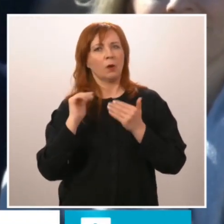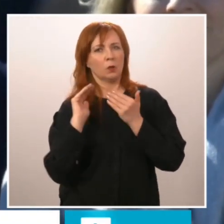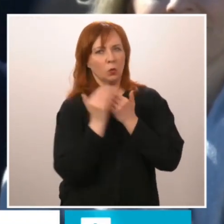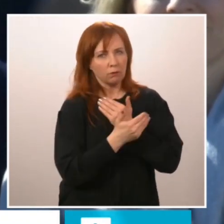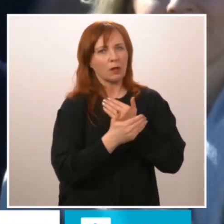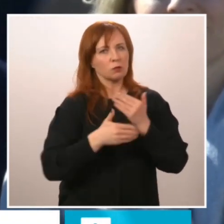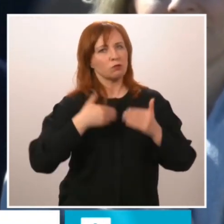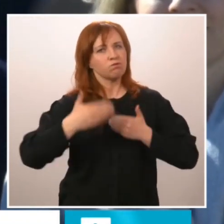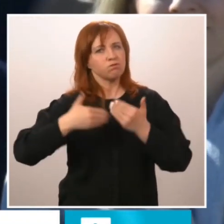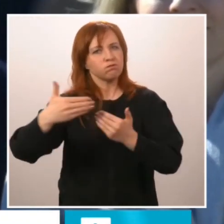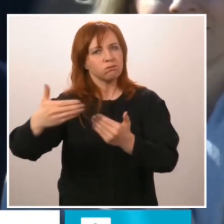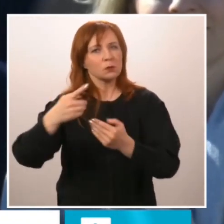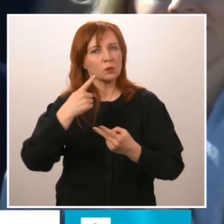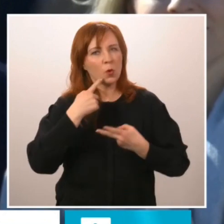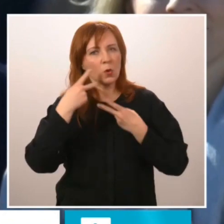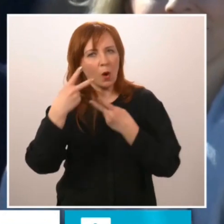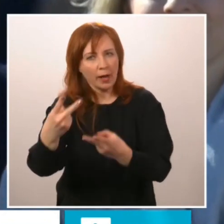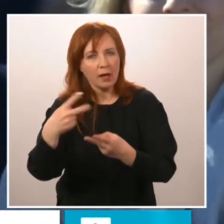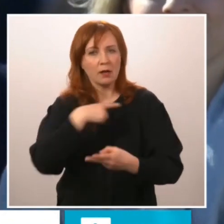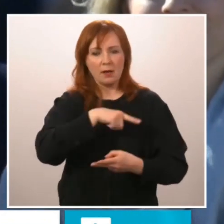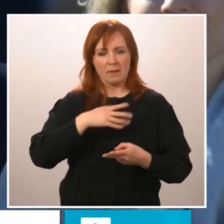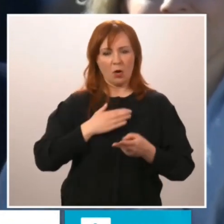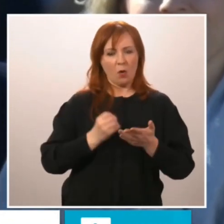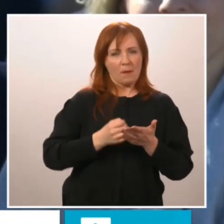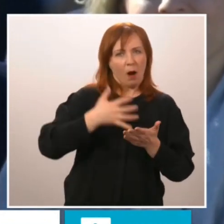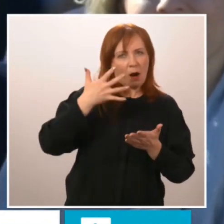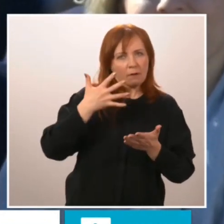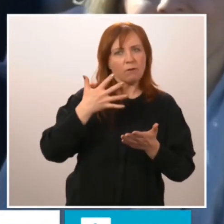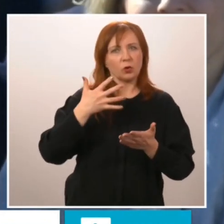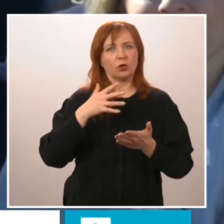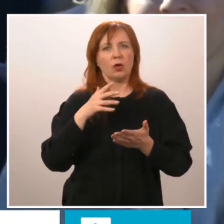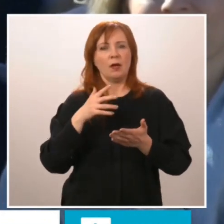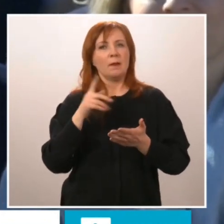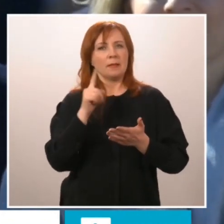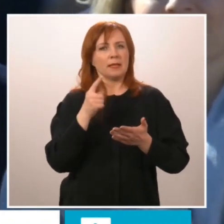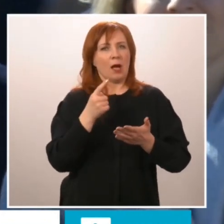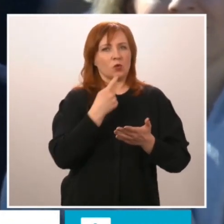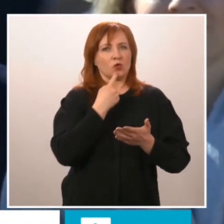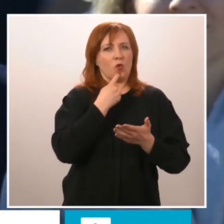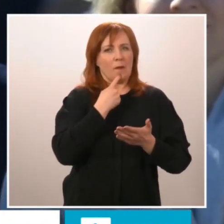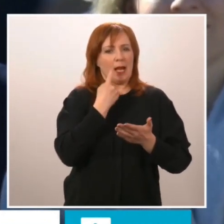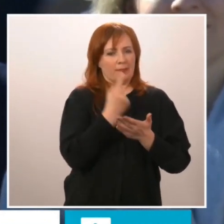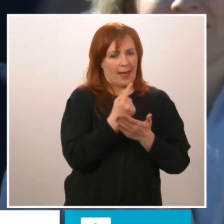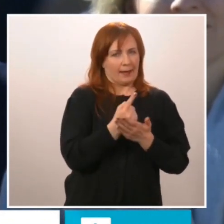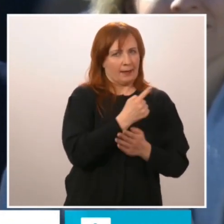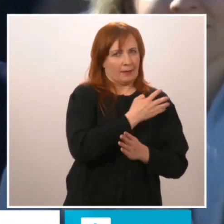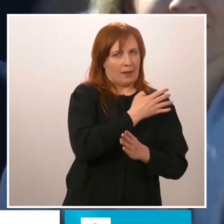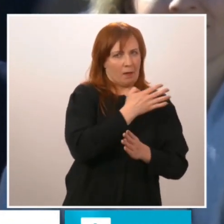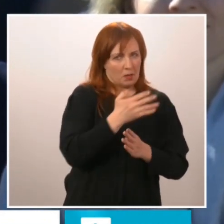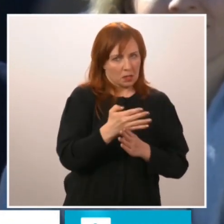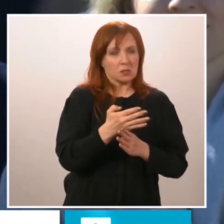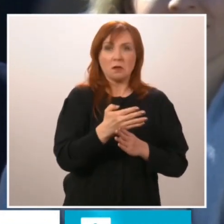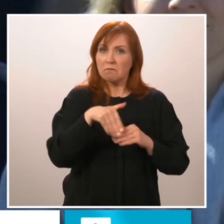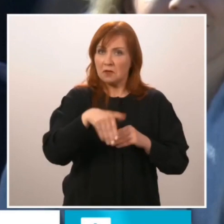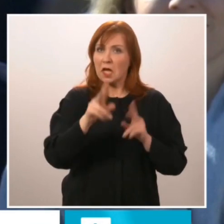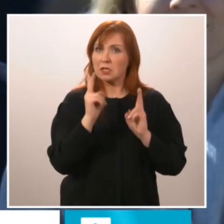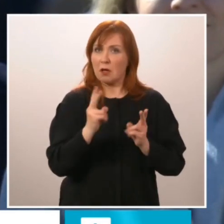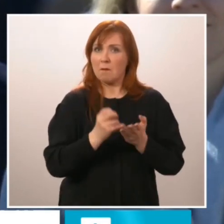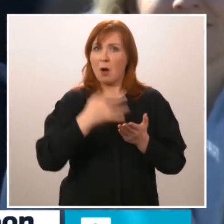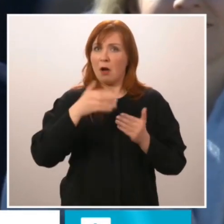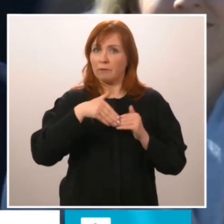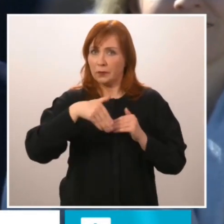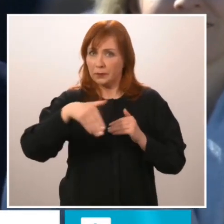The principles and values that are important to Finland will continue to guide our foreign policy